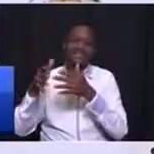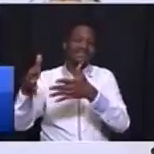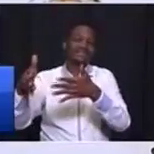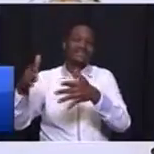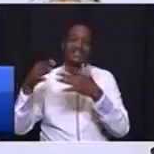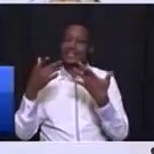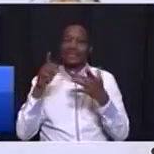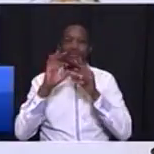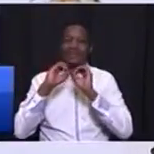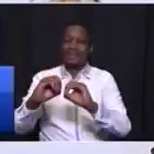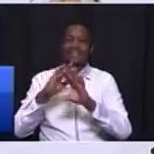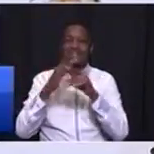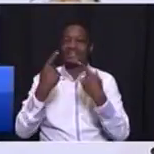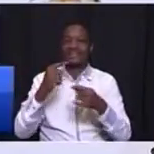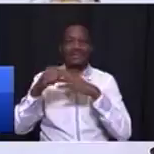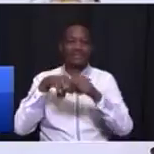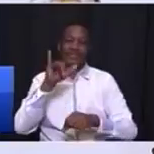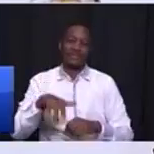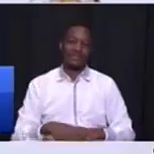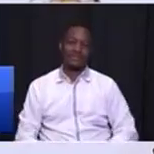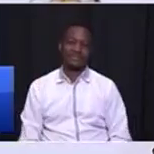be no nothing done about it.